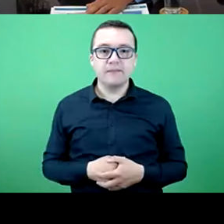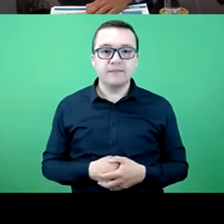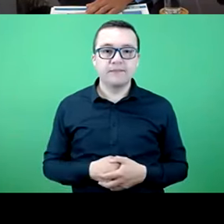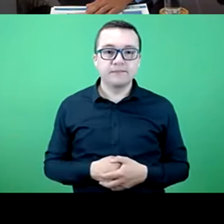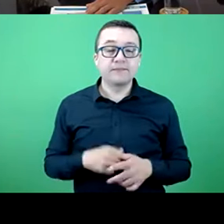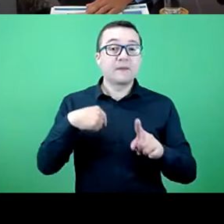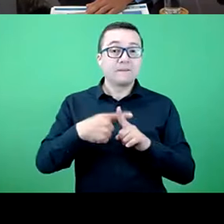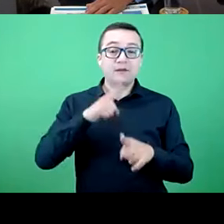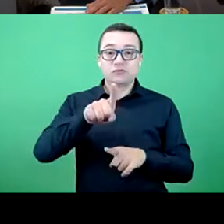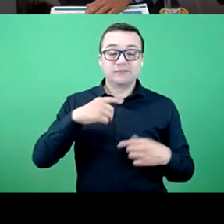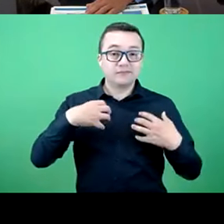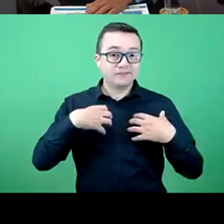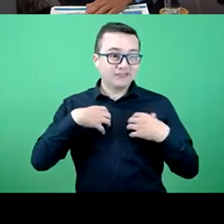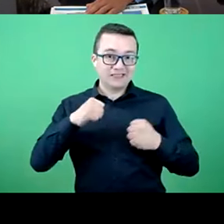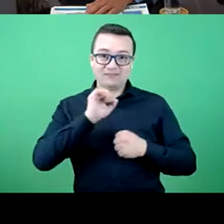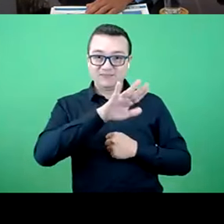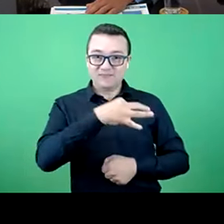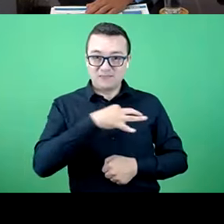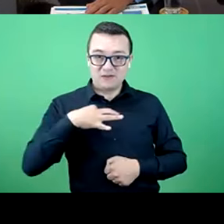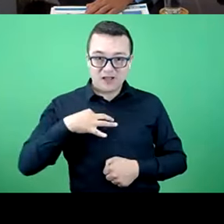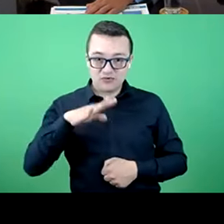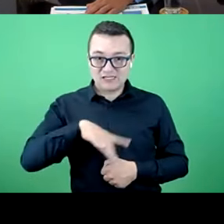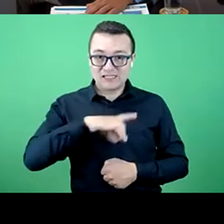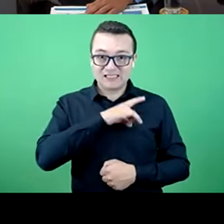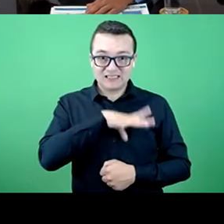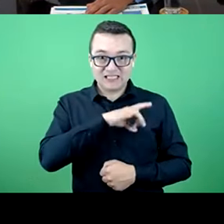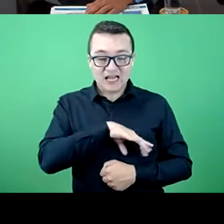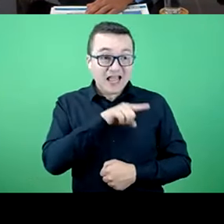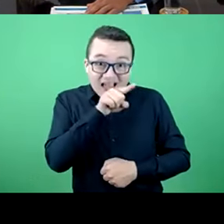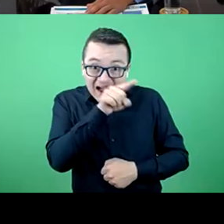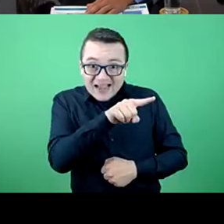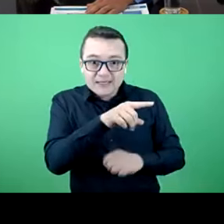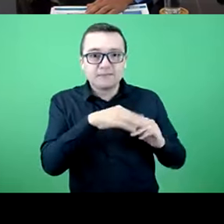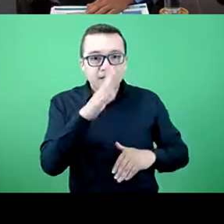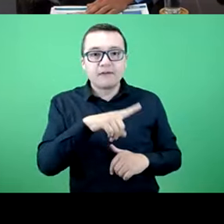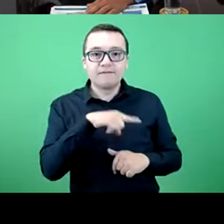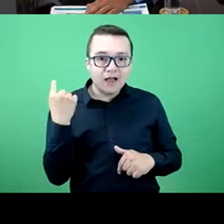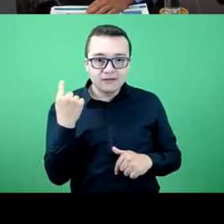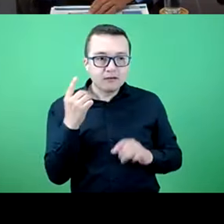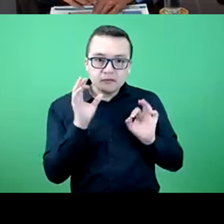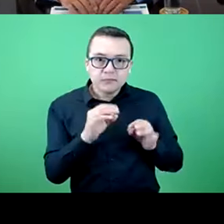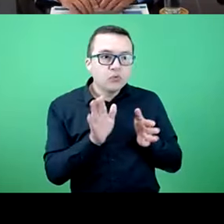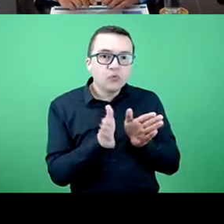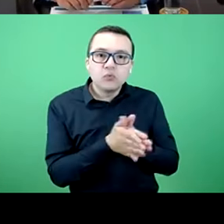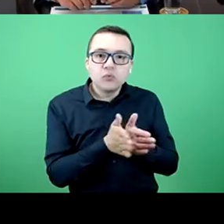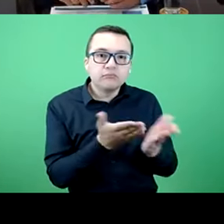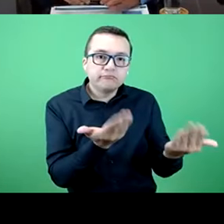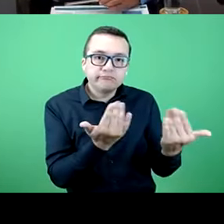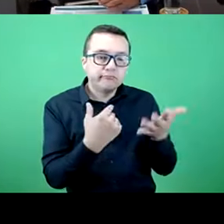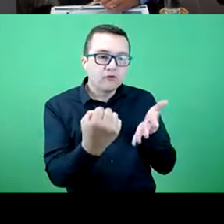cost to prices, we add to that, the Chilean health system shows that there is all the